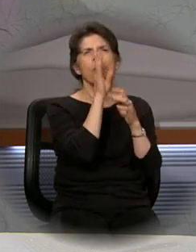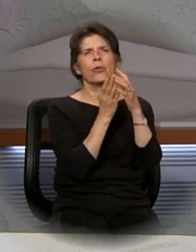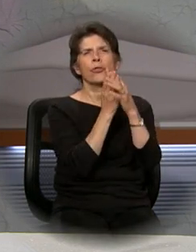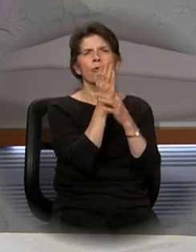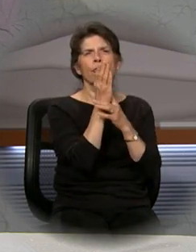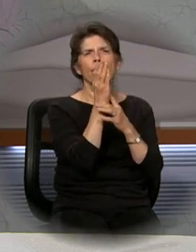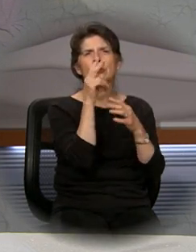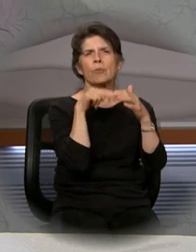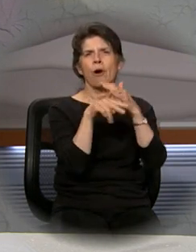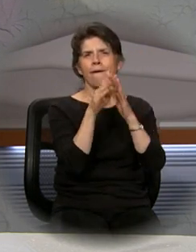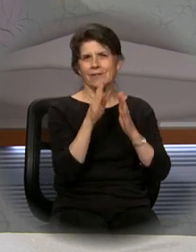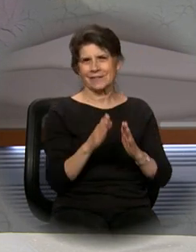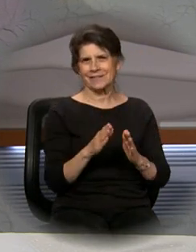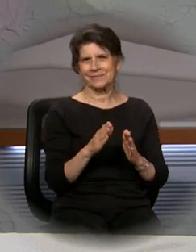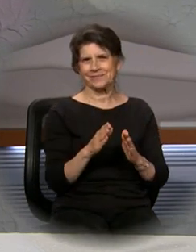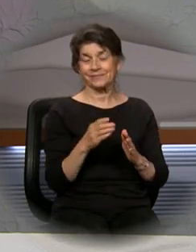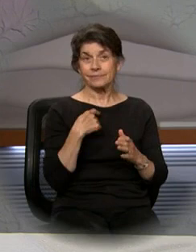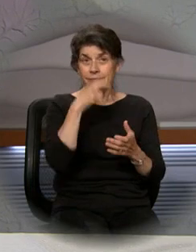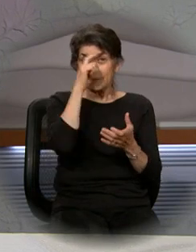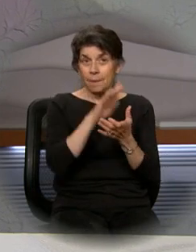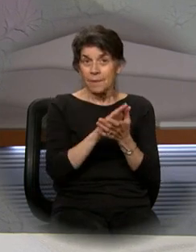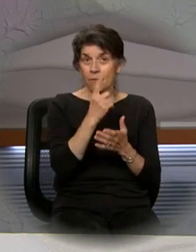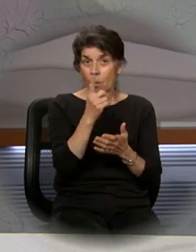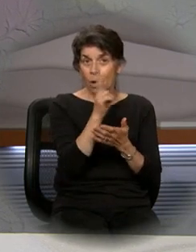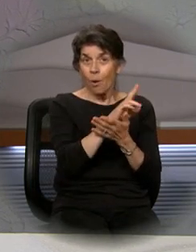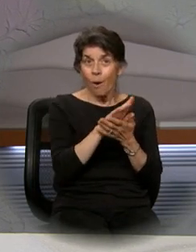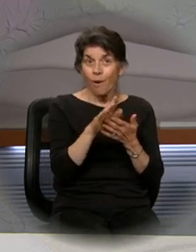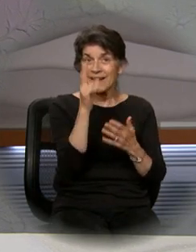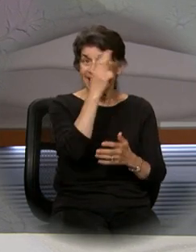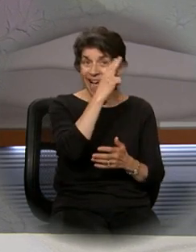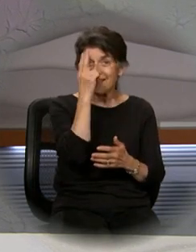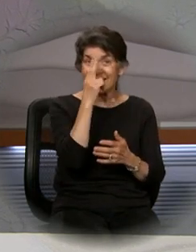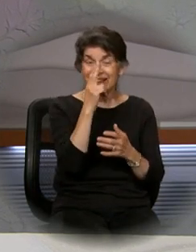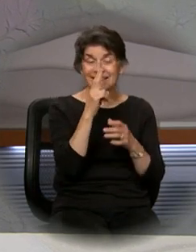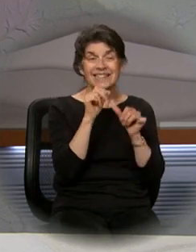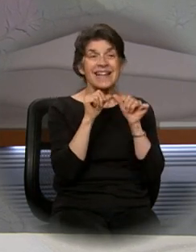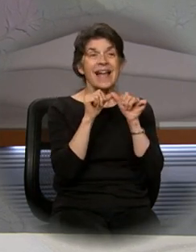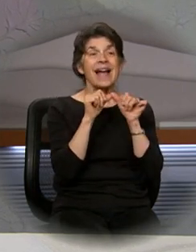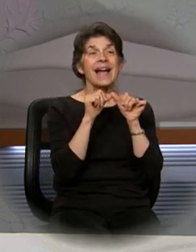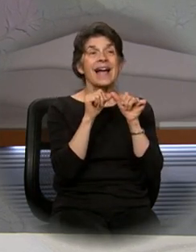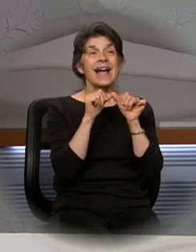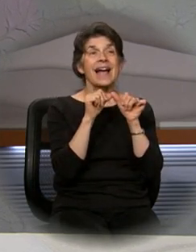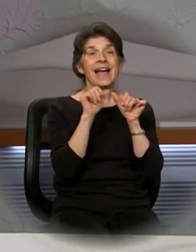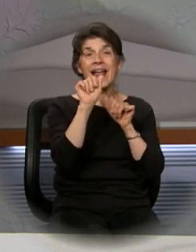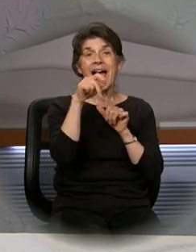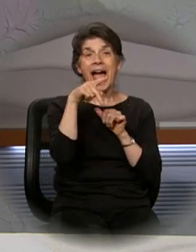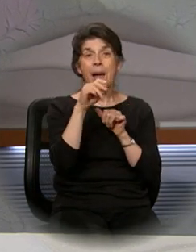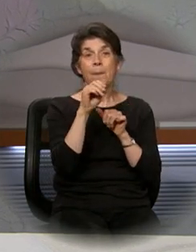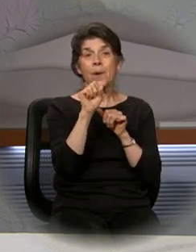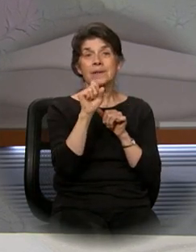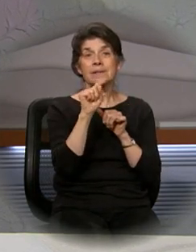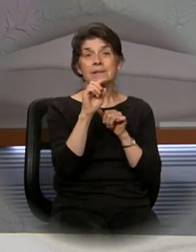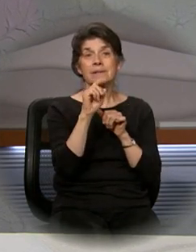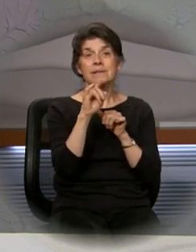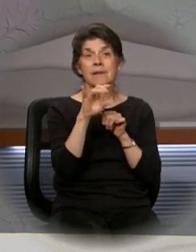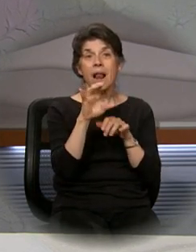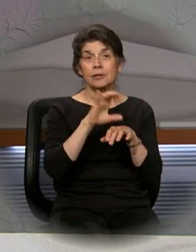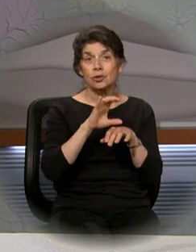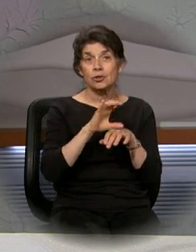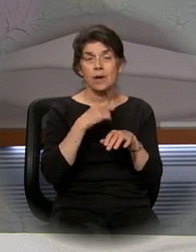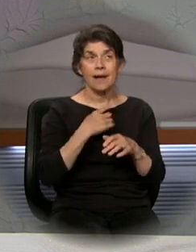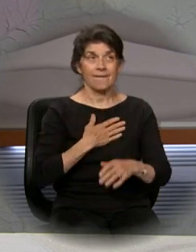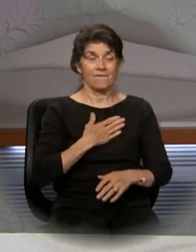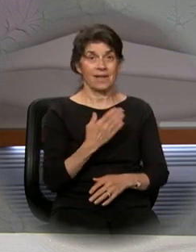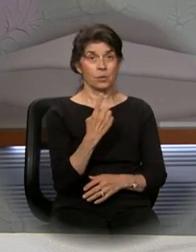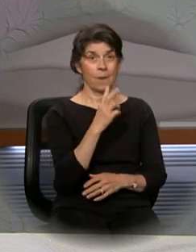through the prophets. I believe in one holy catholic and apostolic church. I confess one baptism for the forgiveness